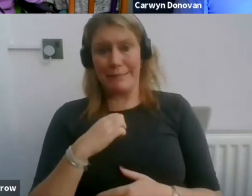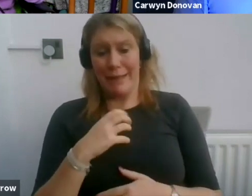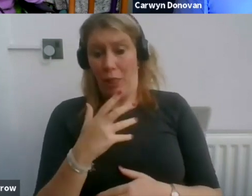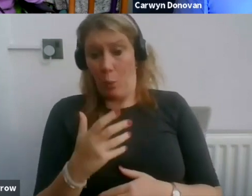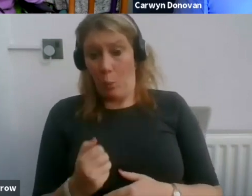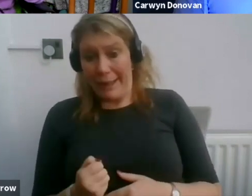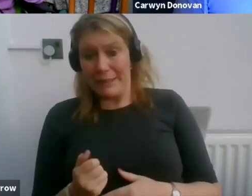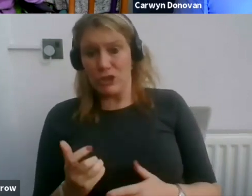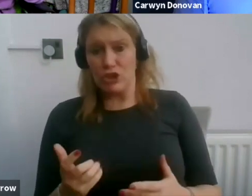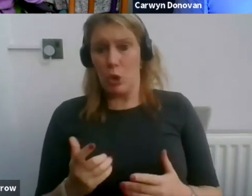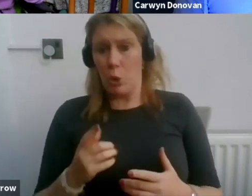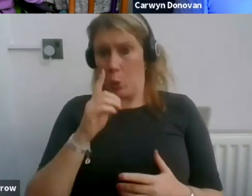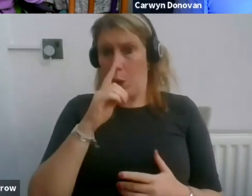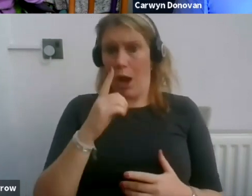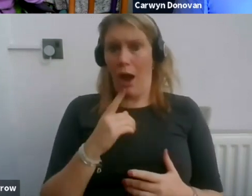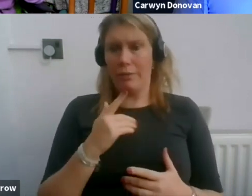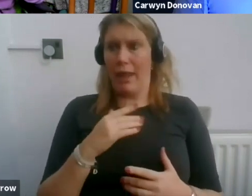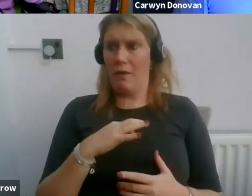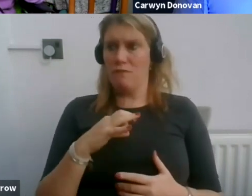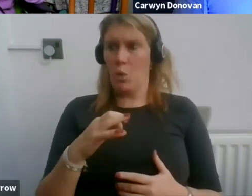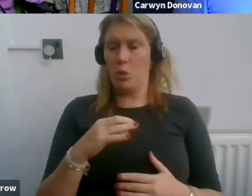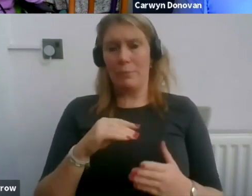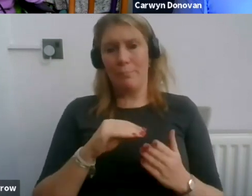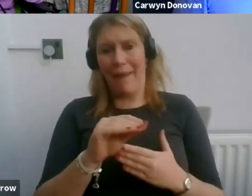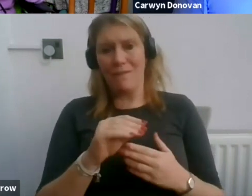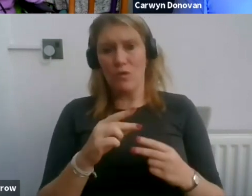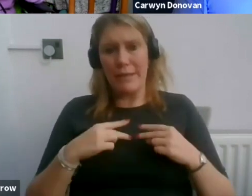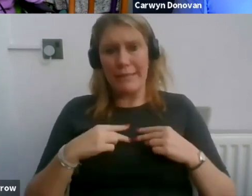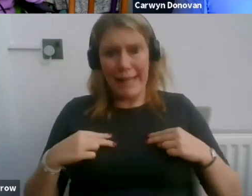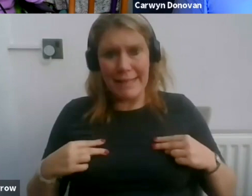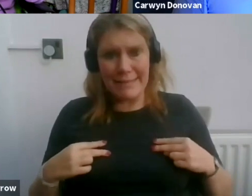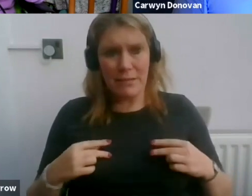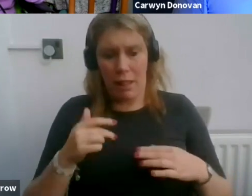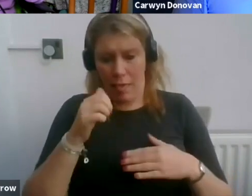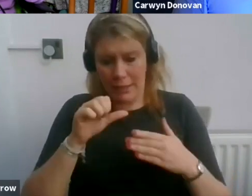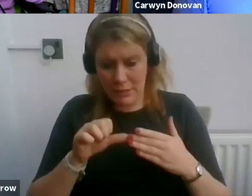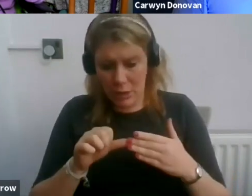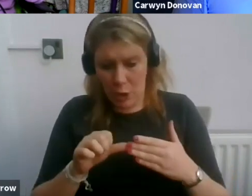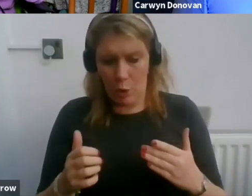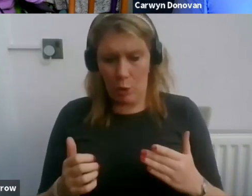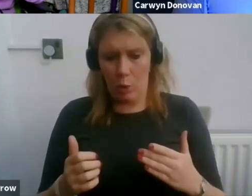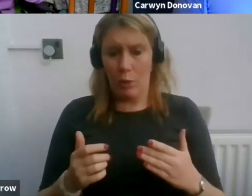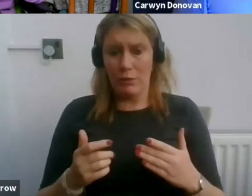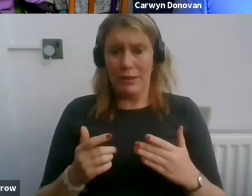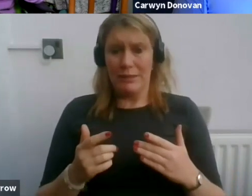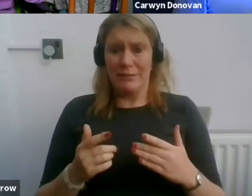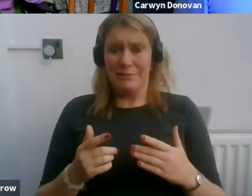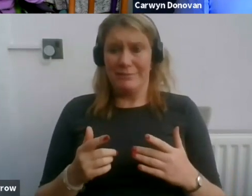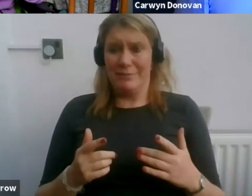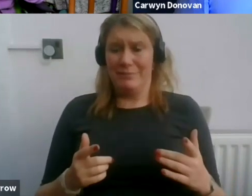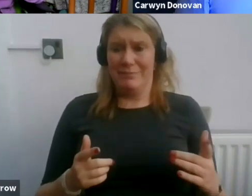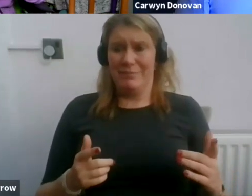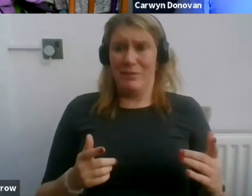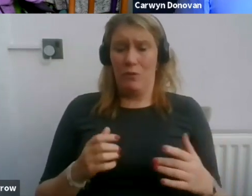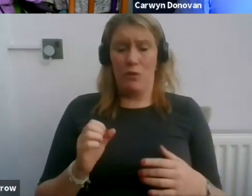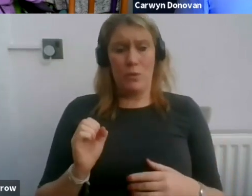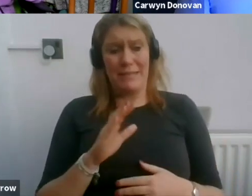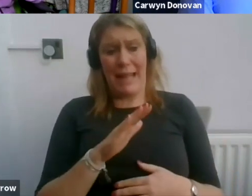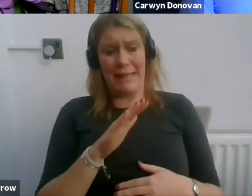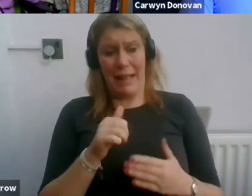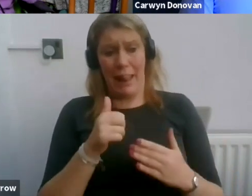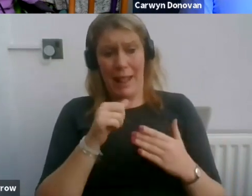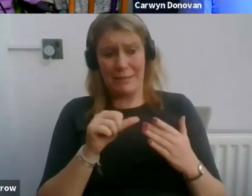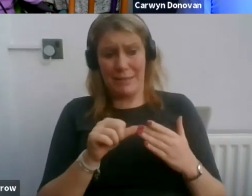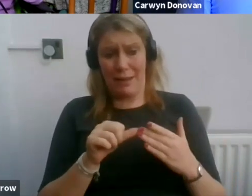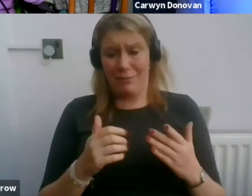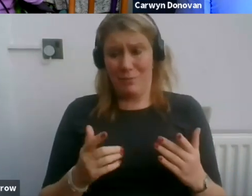to send a solicitor's letter and if you did send a solicitor's letter the person's just going to go, well, what can they do? Whereas if you know you've